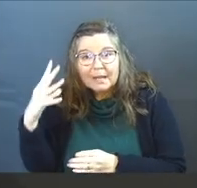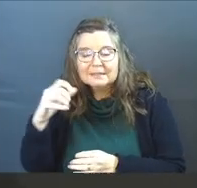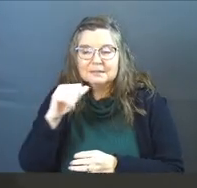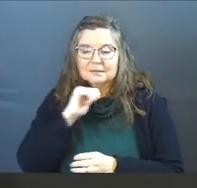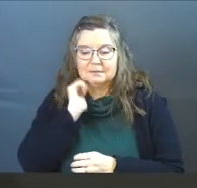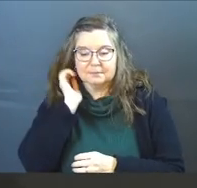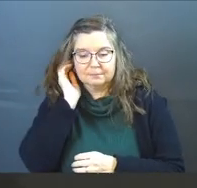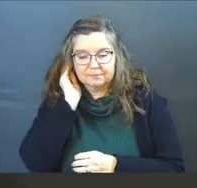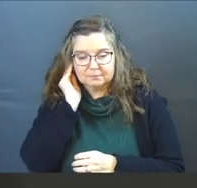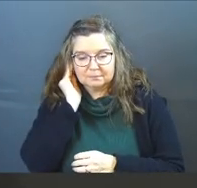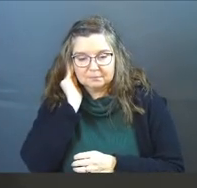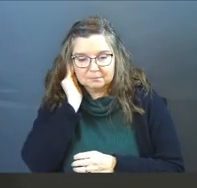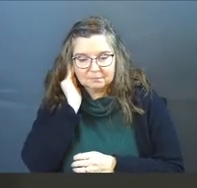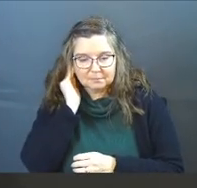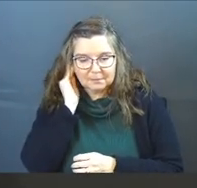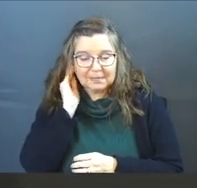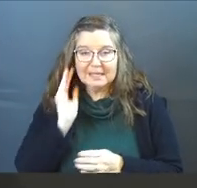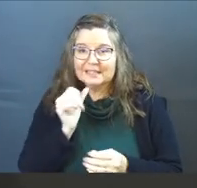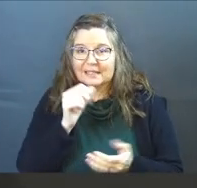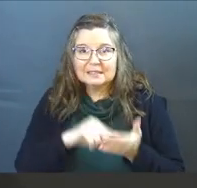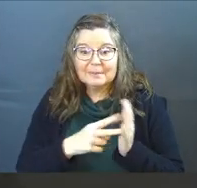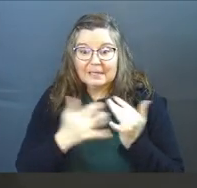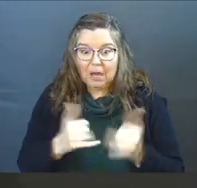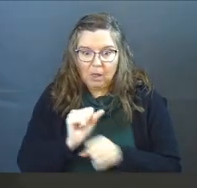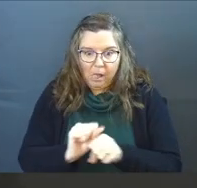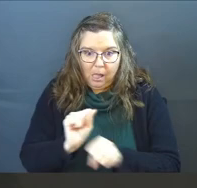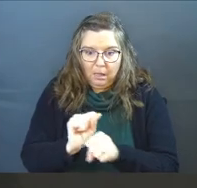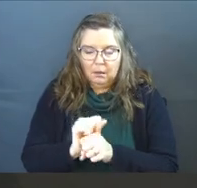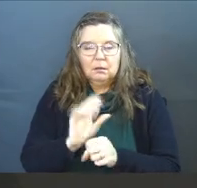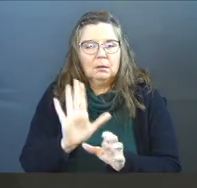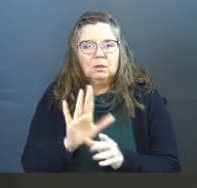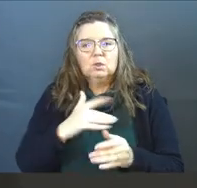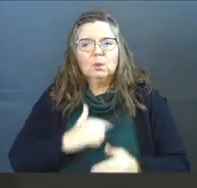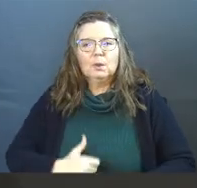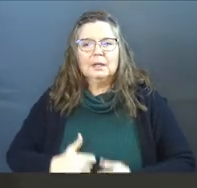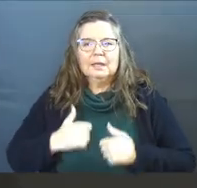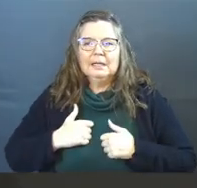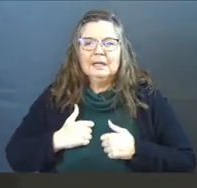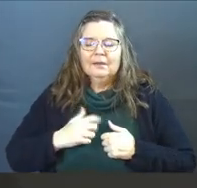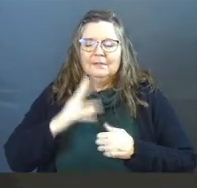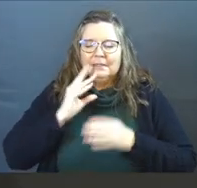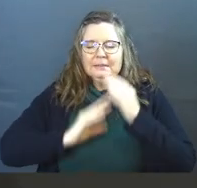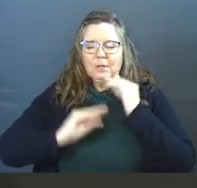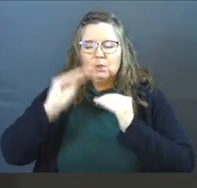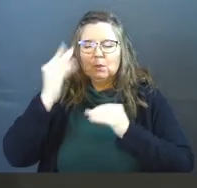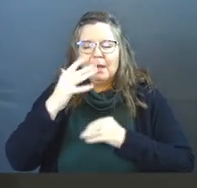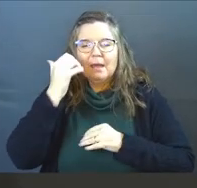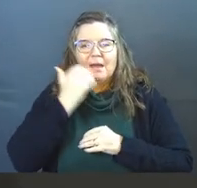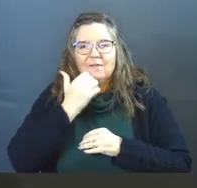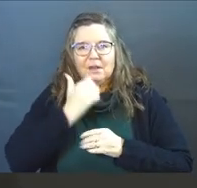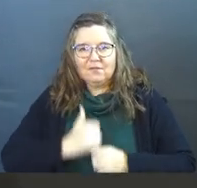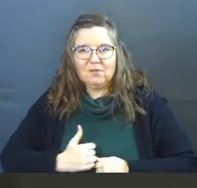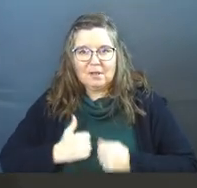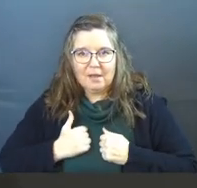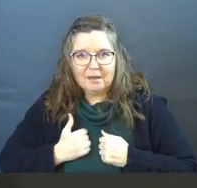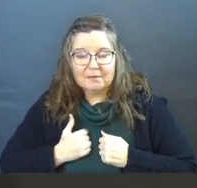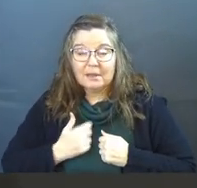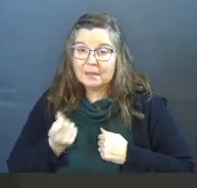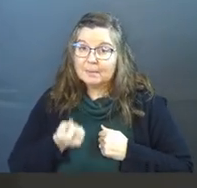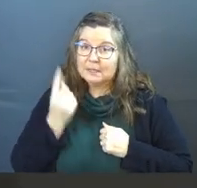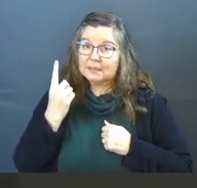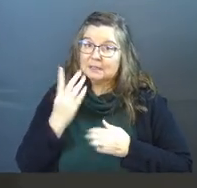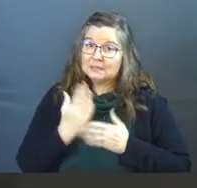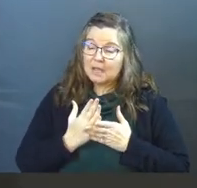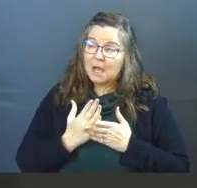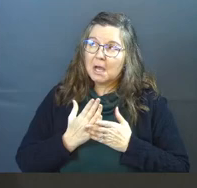not you've got to get to work now as a Christian. It's that you get to live in that grace every single day of your life, and that makes